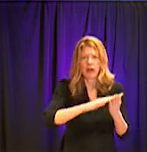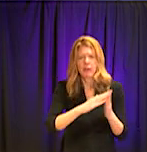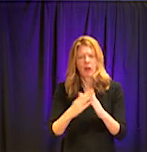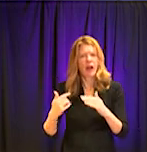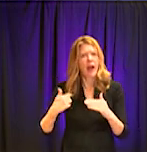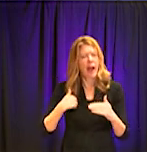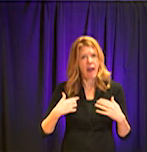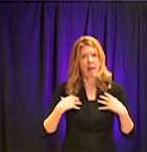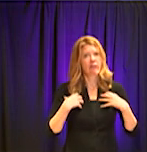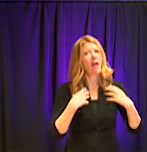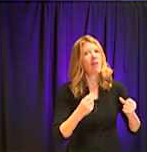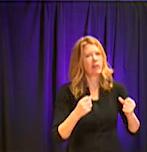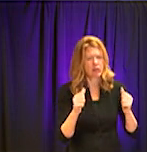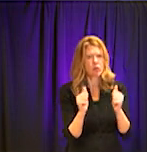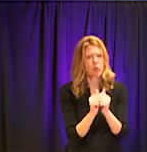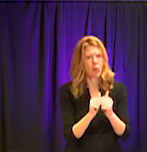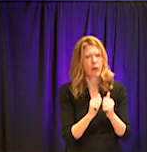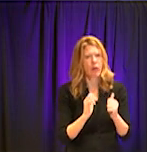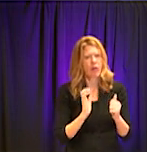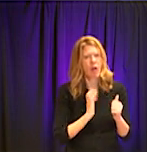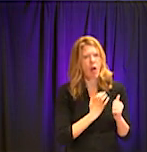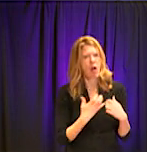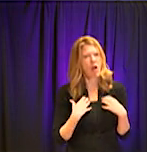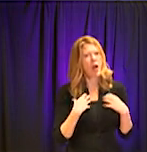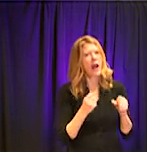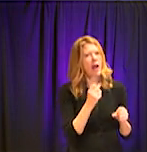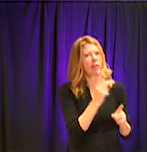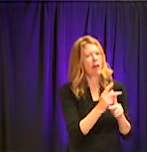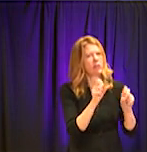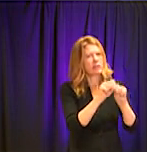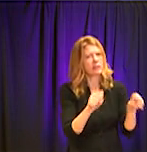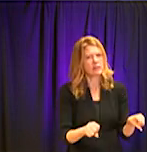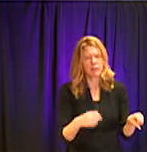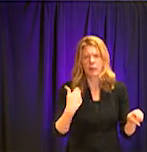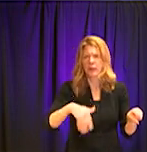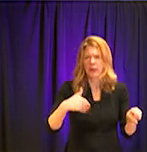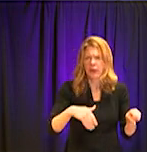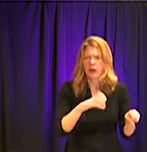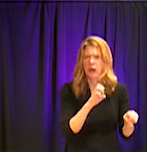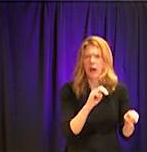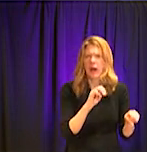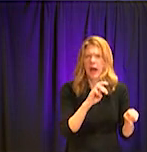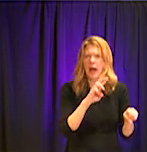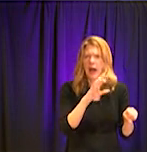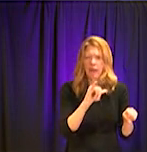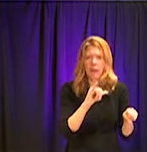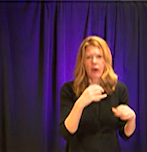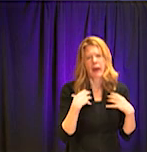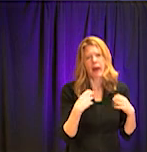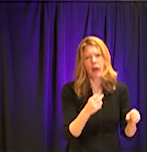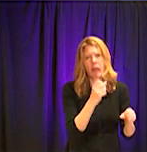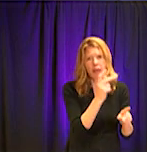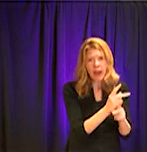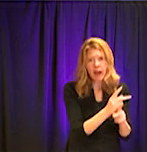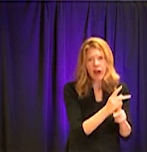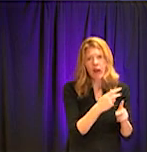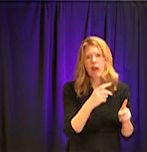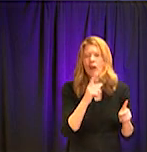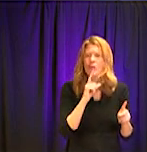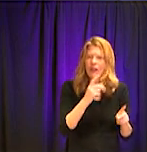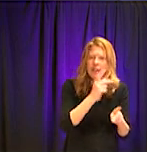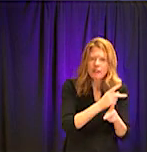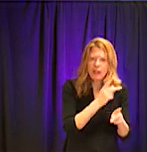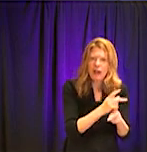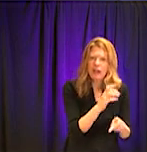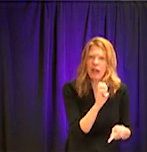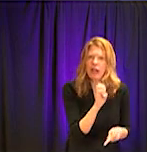system's ability to take care of the sickest people. Um, Emory University Hospital, Emory Health Care took care of patients with Ebola virus disease in